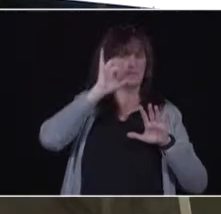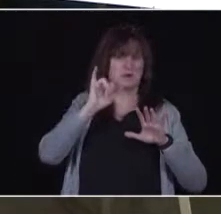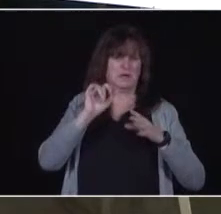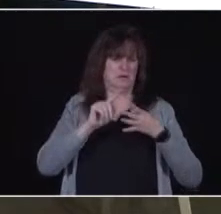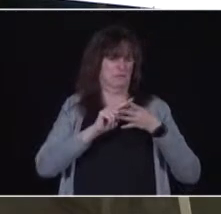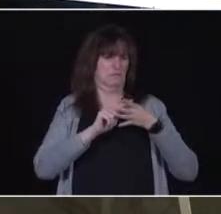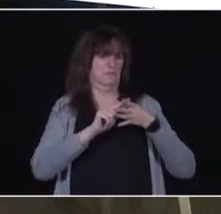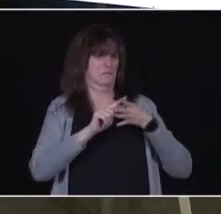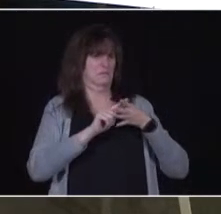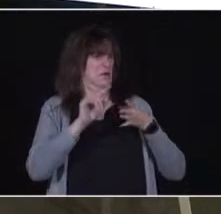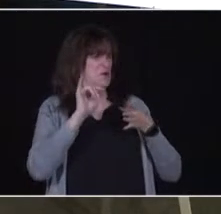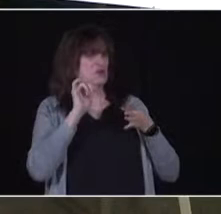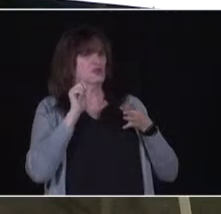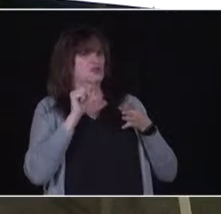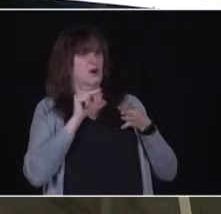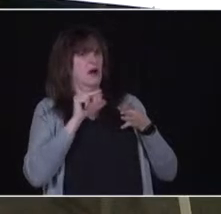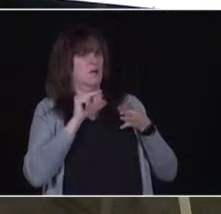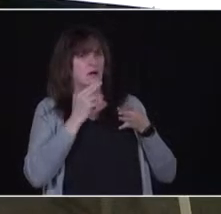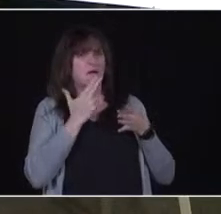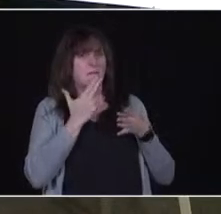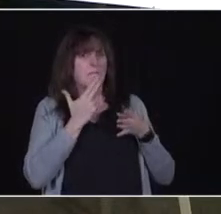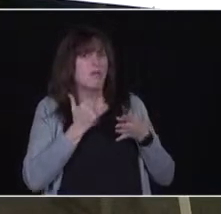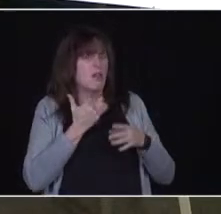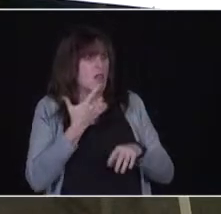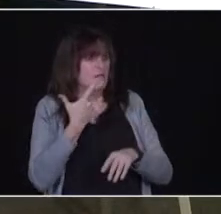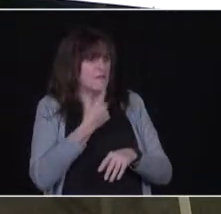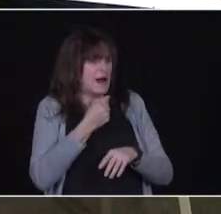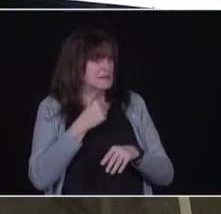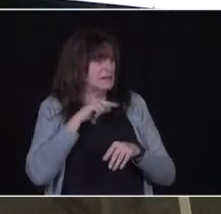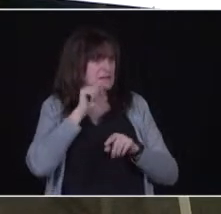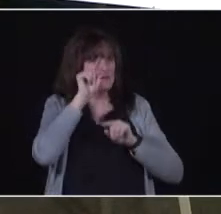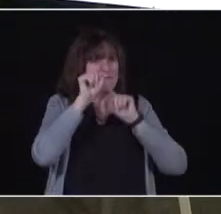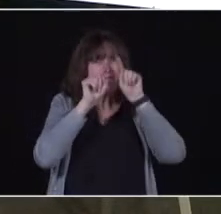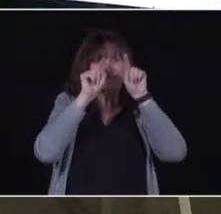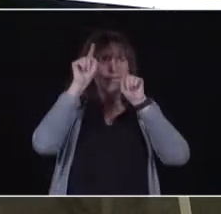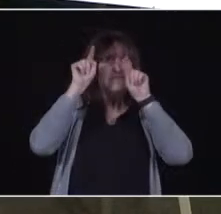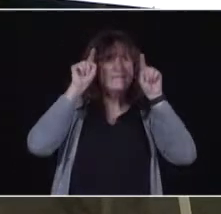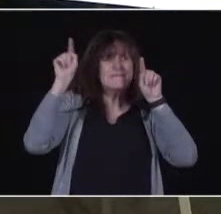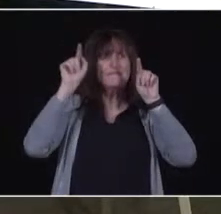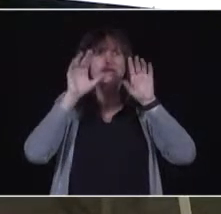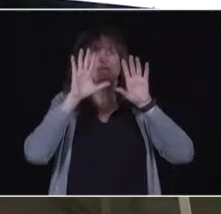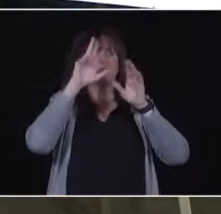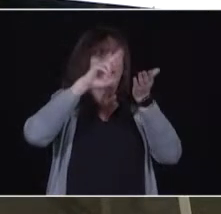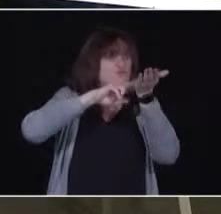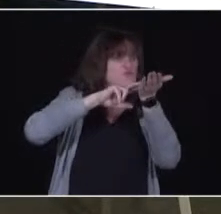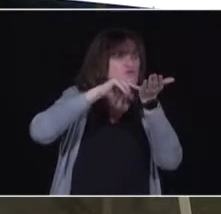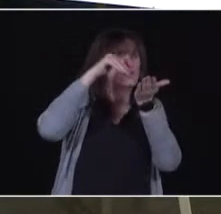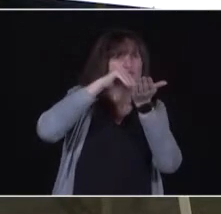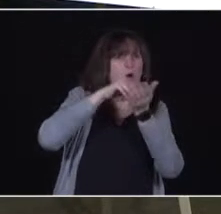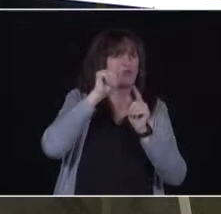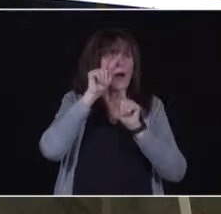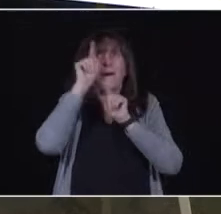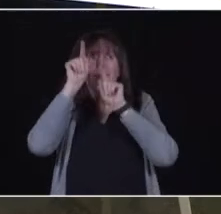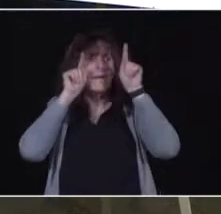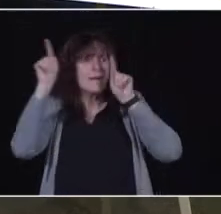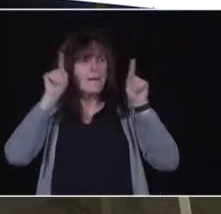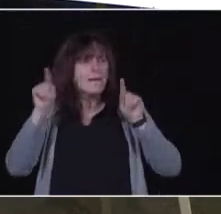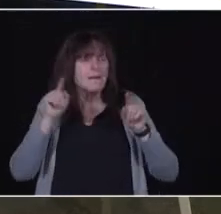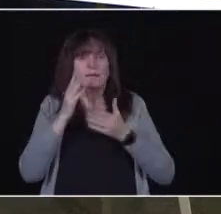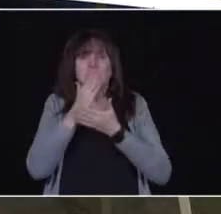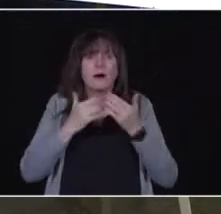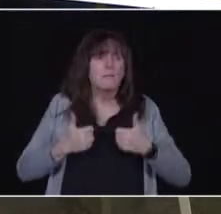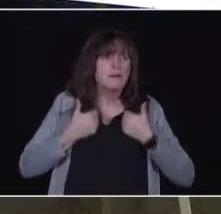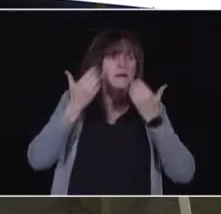communities, to vaccinate, using the healthcare professionals there, to vaccinate some residents and staff, and three smaller facilities, that was